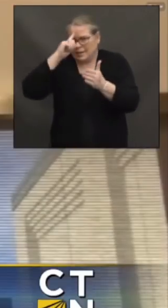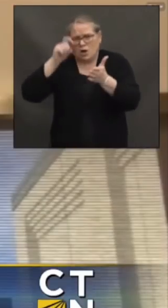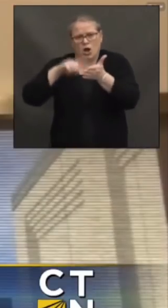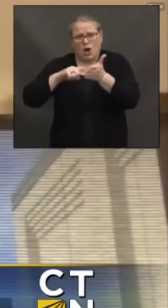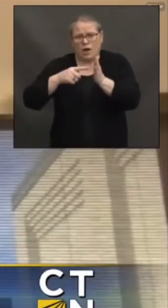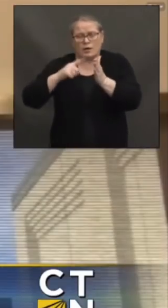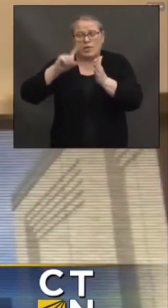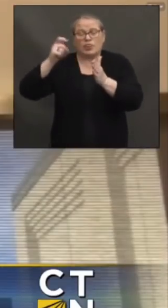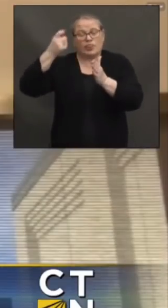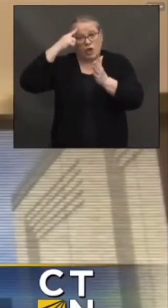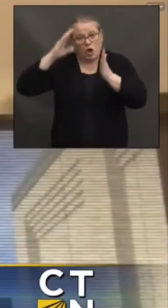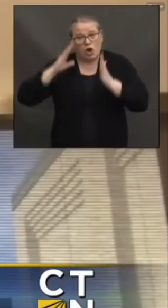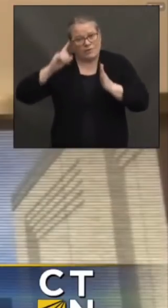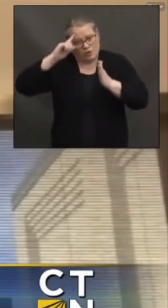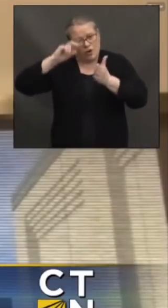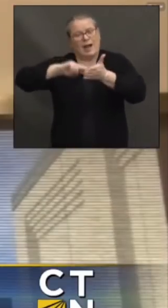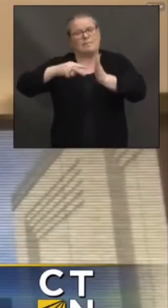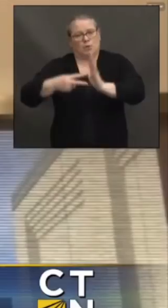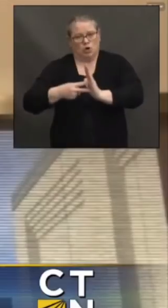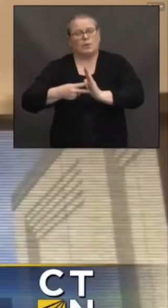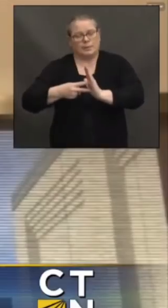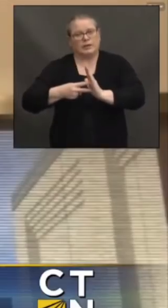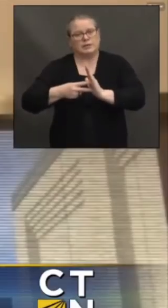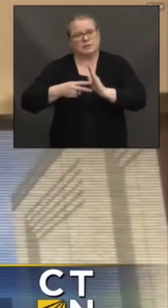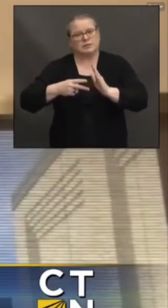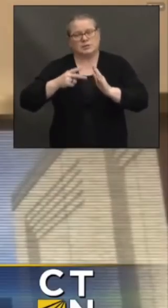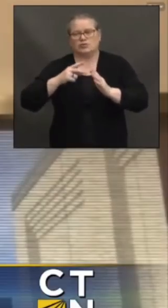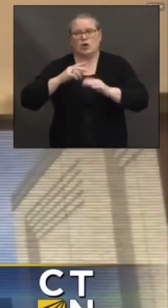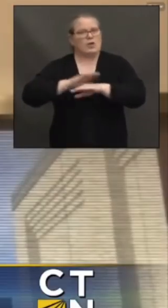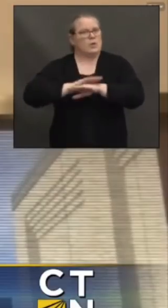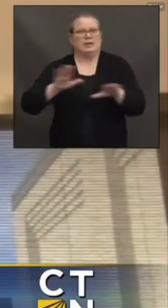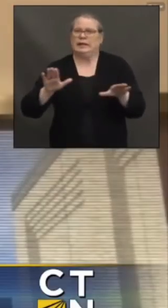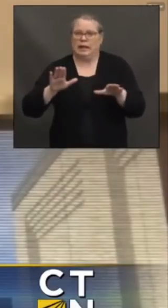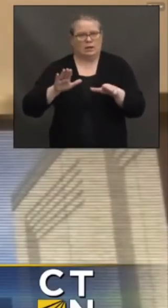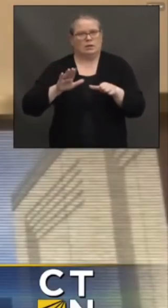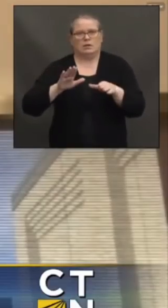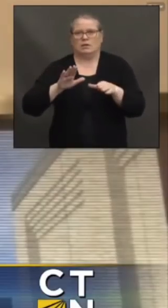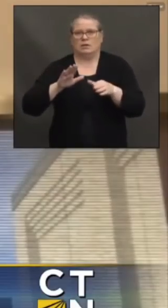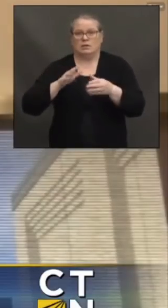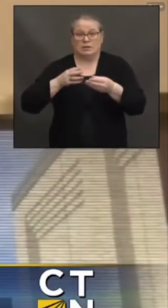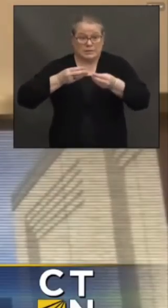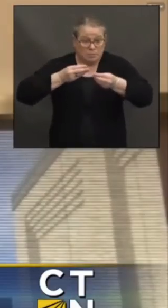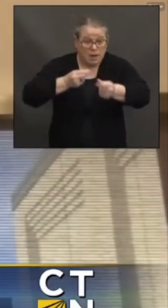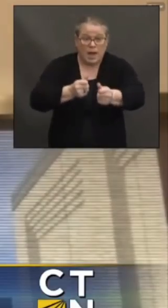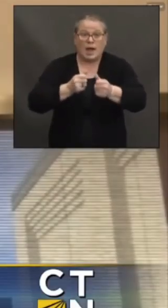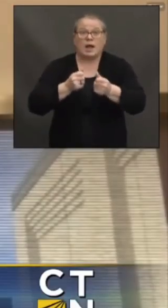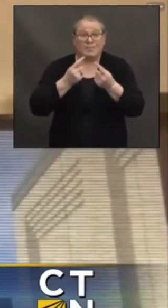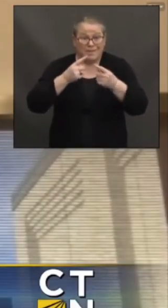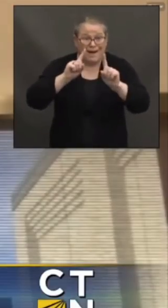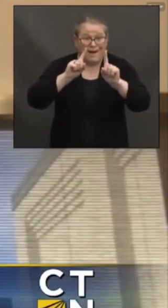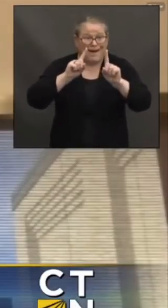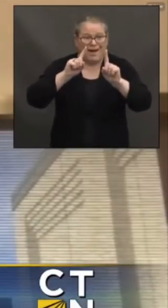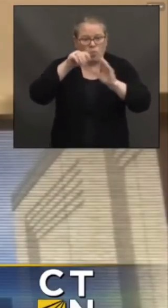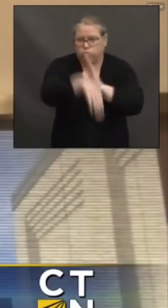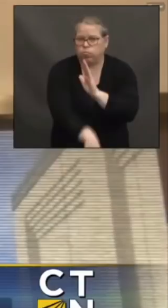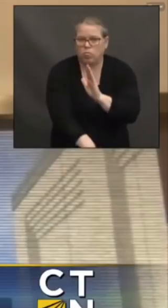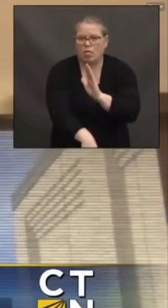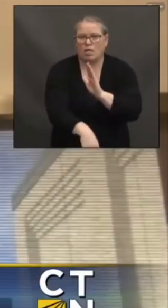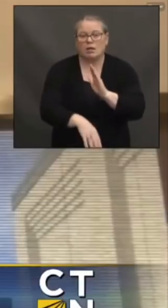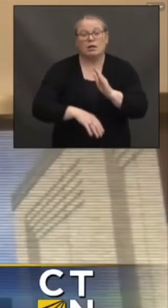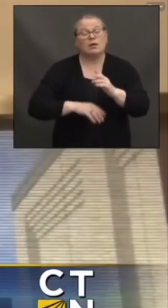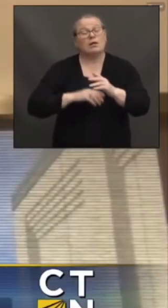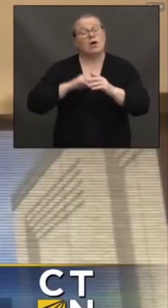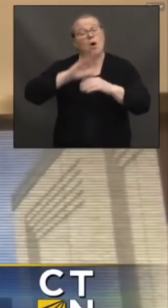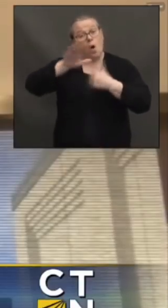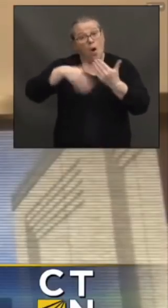to avoid the cliff effect. Secondly, all of this funding that's being poured into Connecticut's economy is all